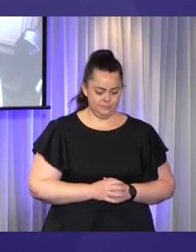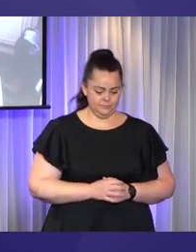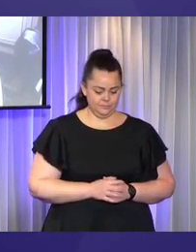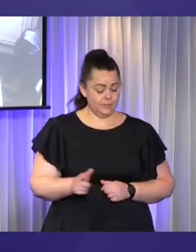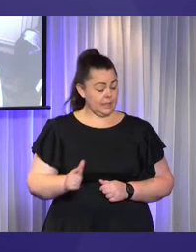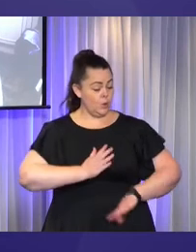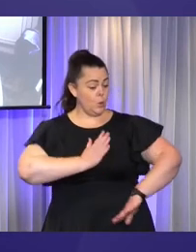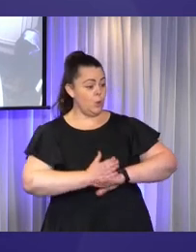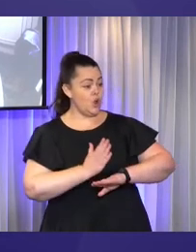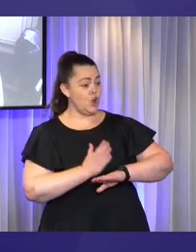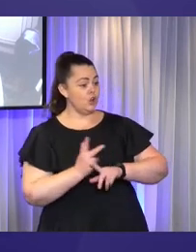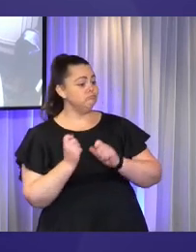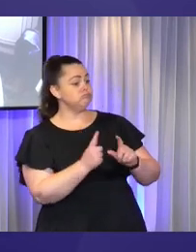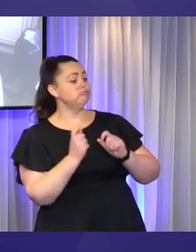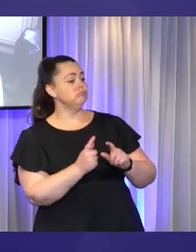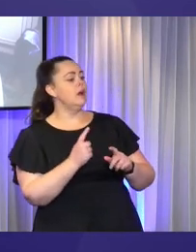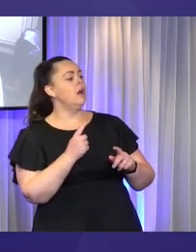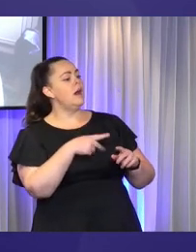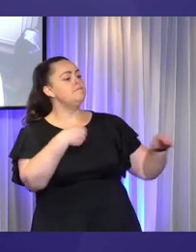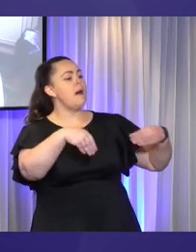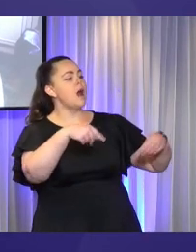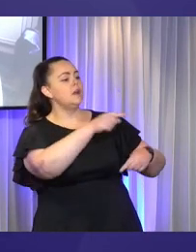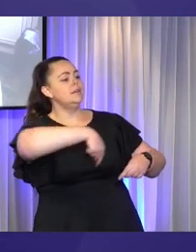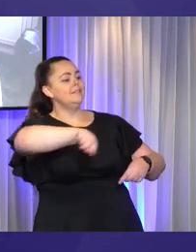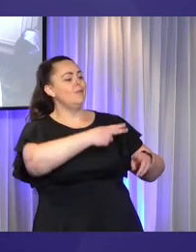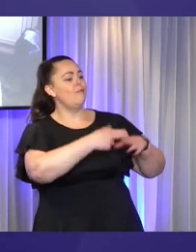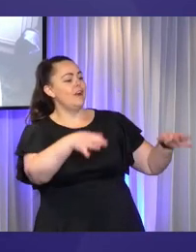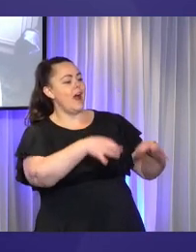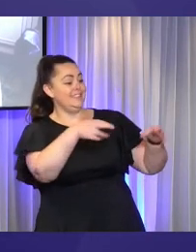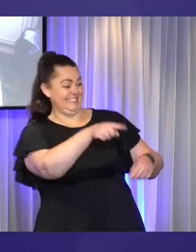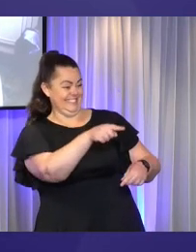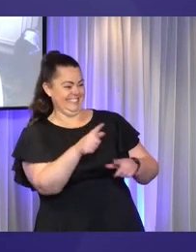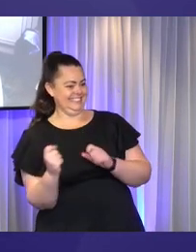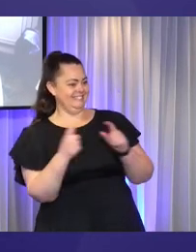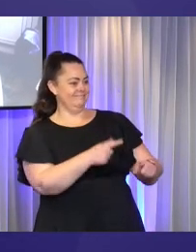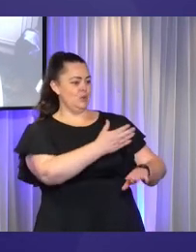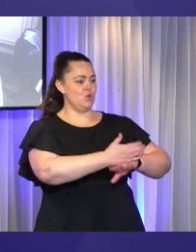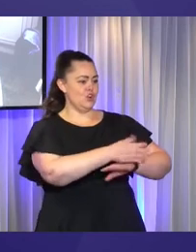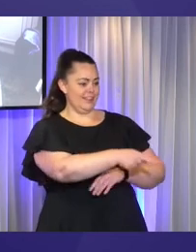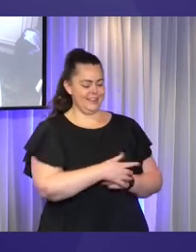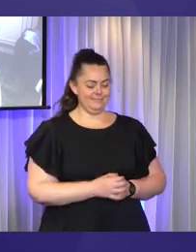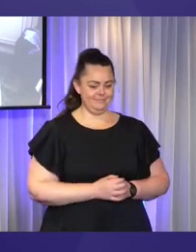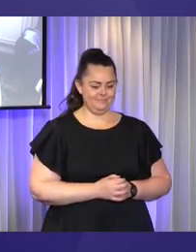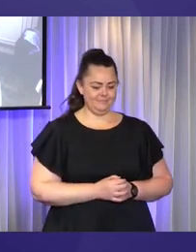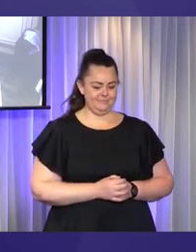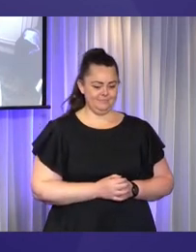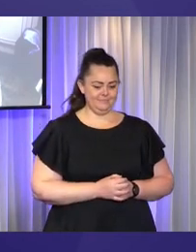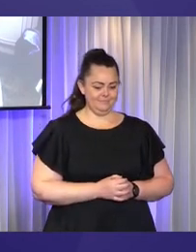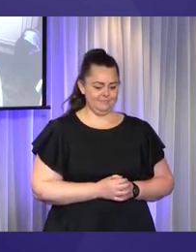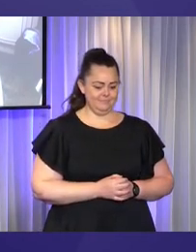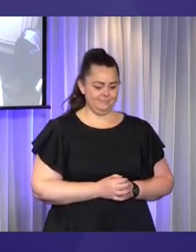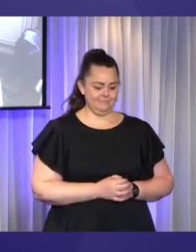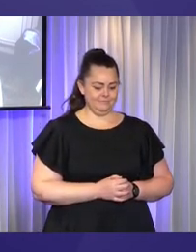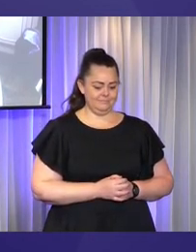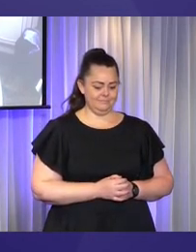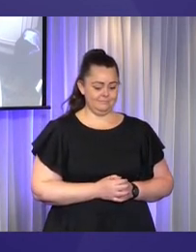years of going to the market. He spends some time in a share house with his worker and other housemates,